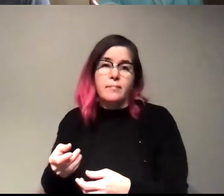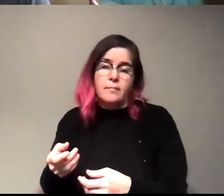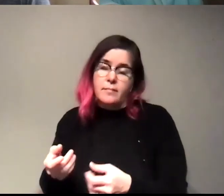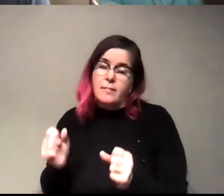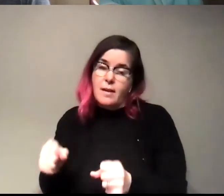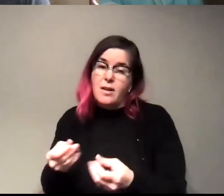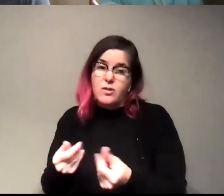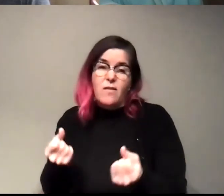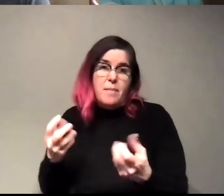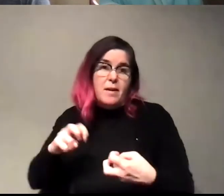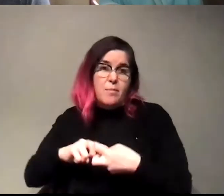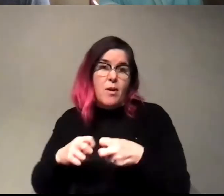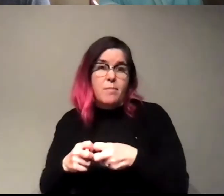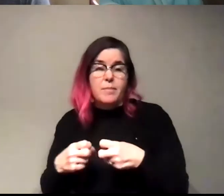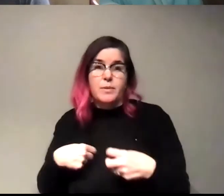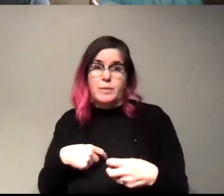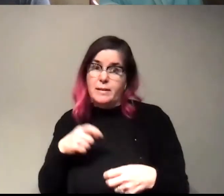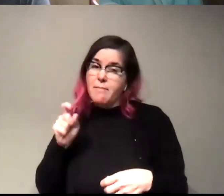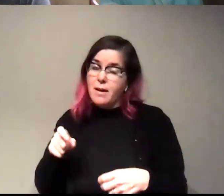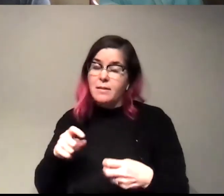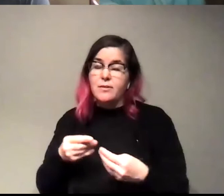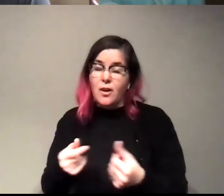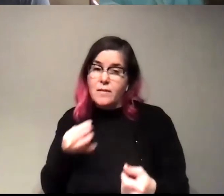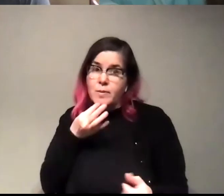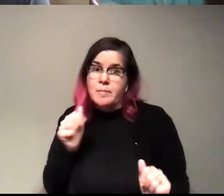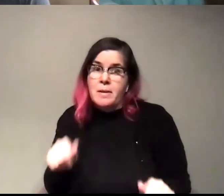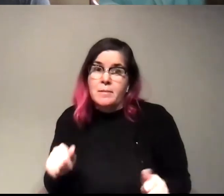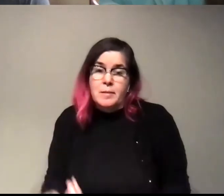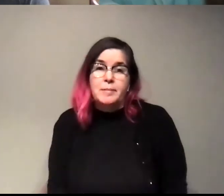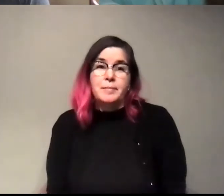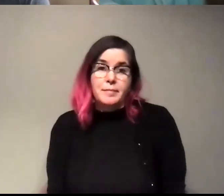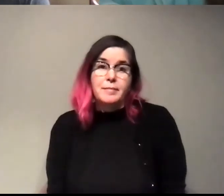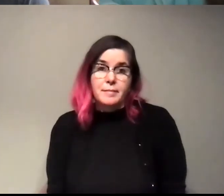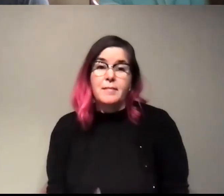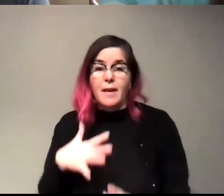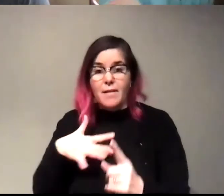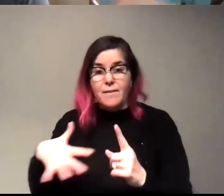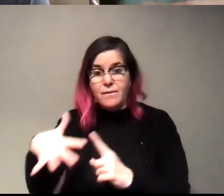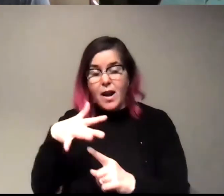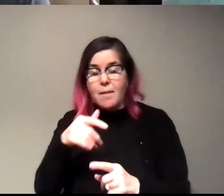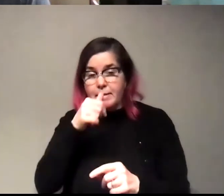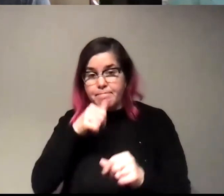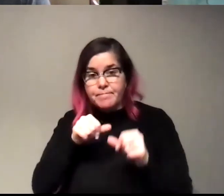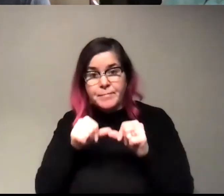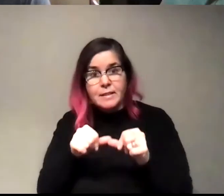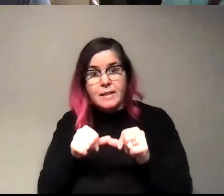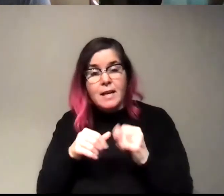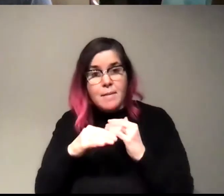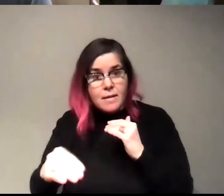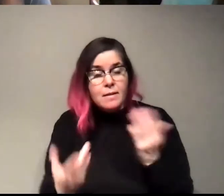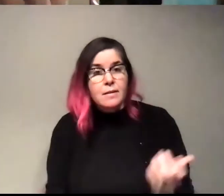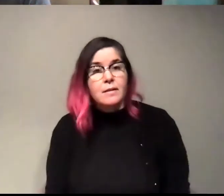a lot of problems that we need to solve as soon as possible, you know, of like environmental sustainability and, you know,